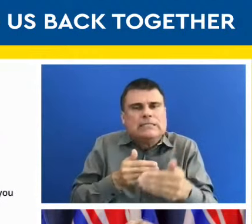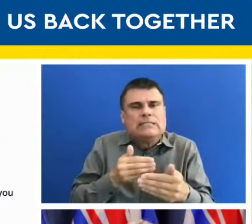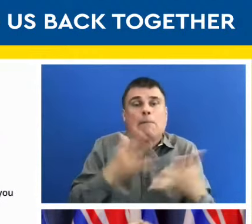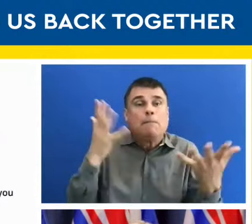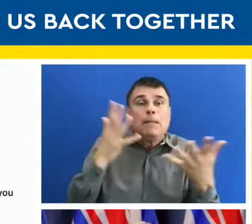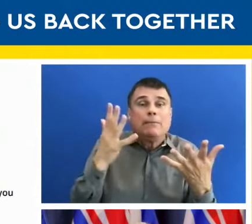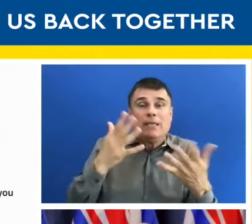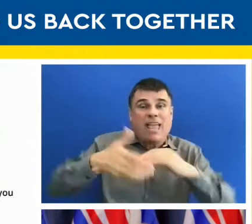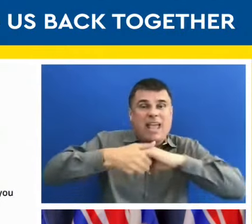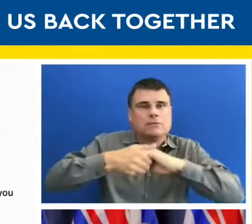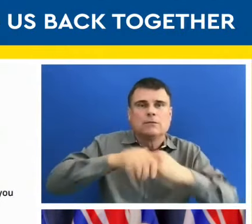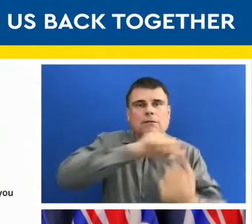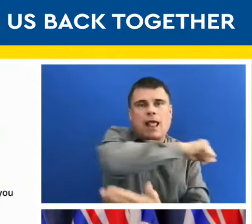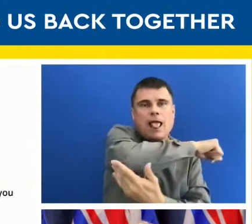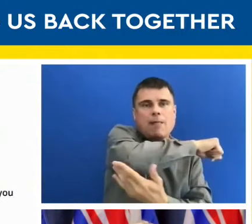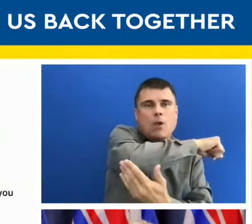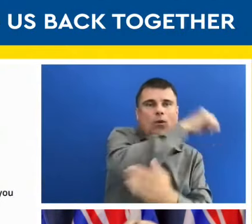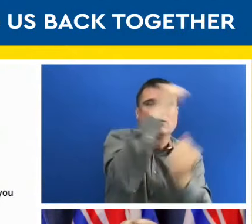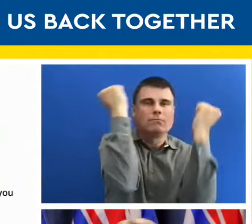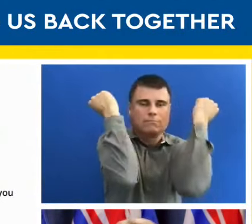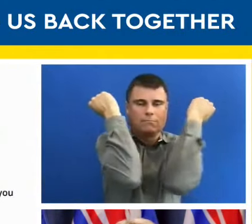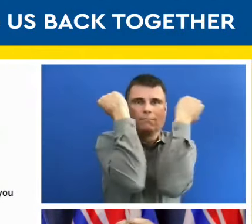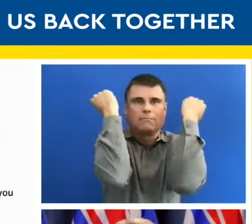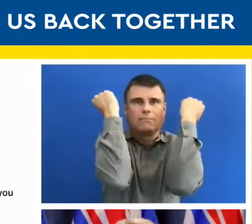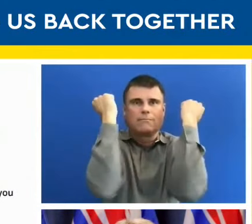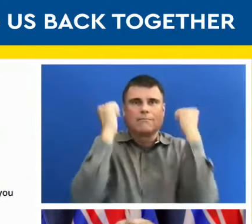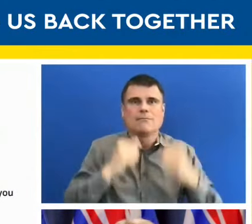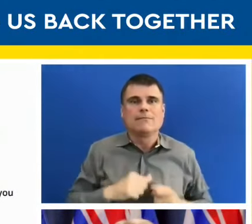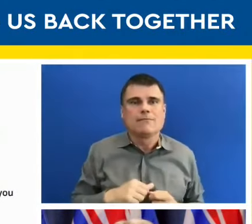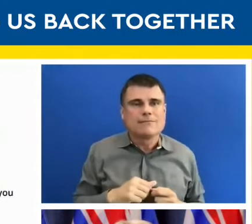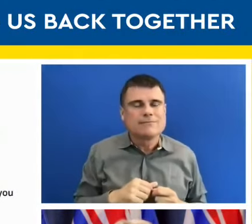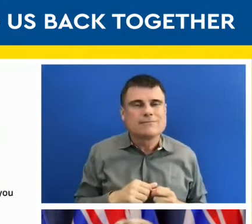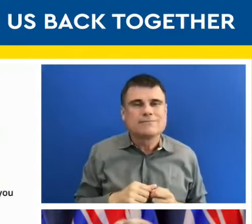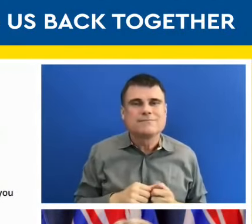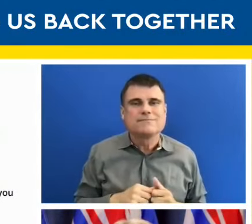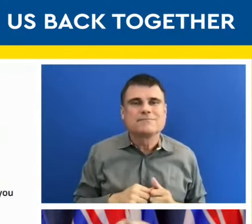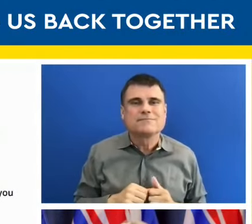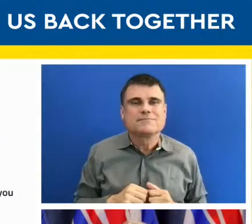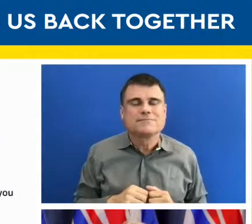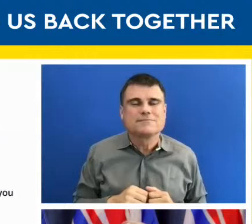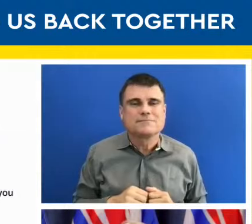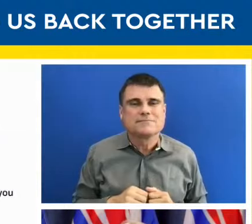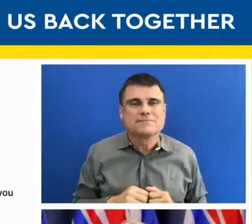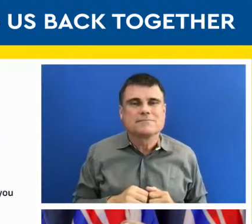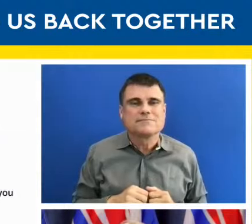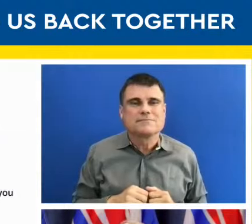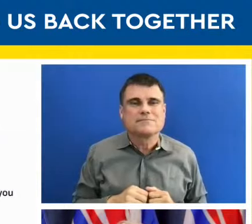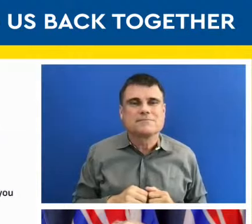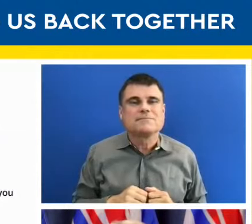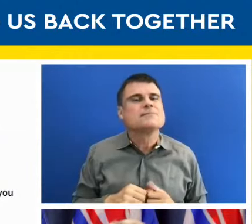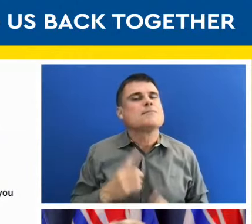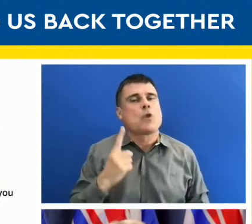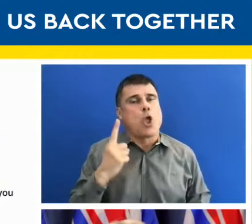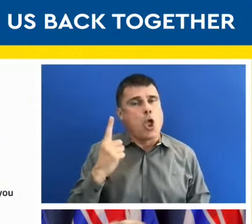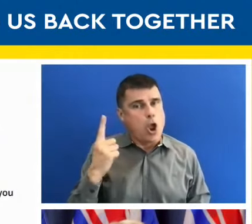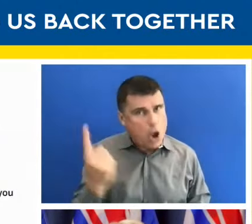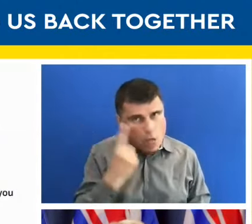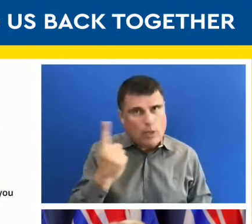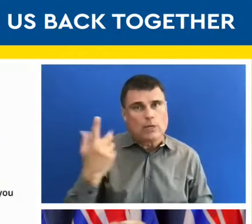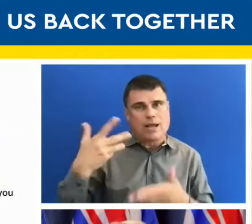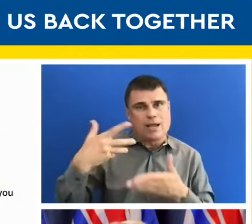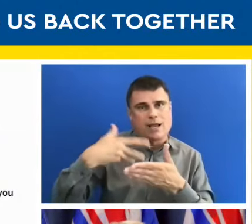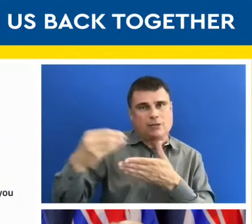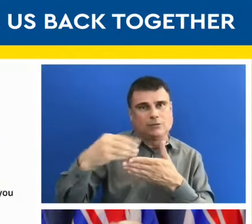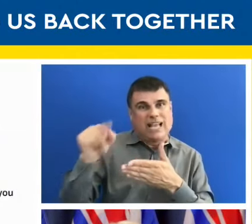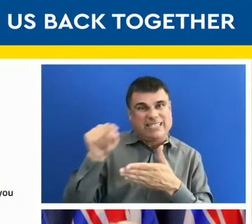for many people. It's always safer or less risky outdoors. And you need to consider